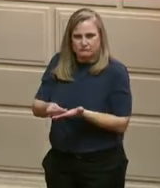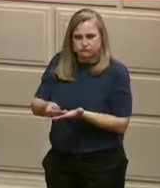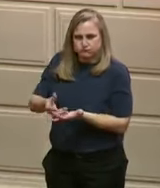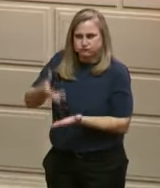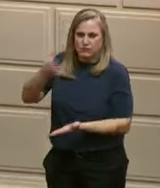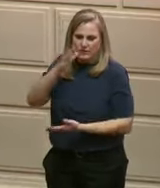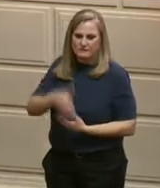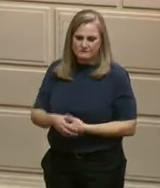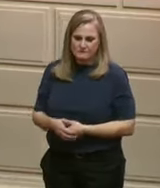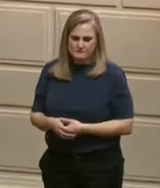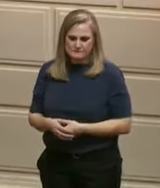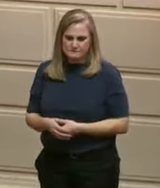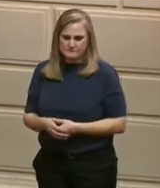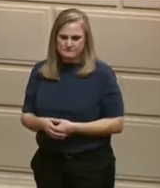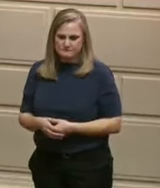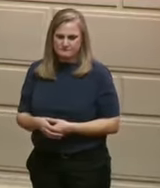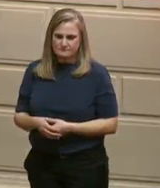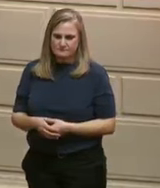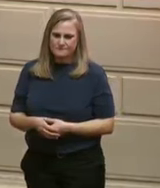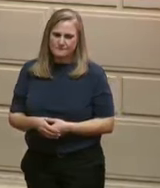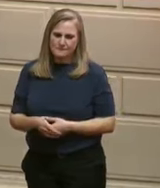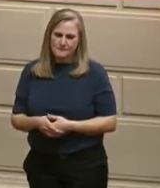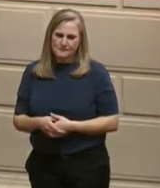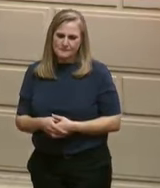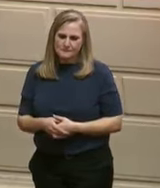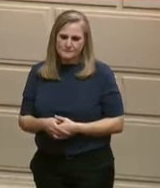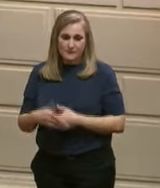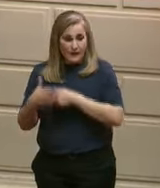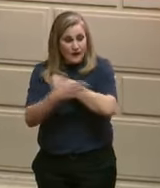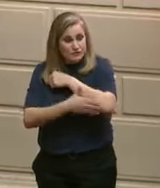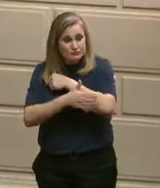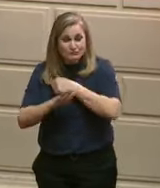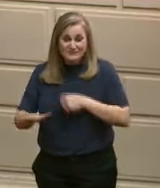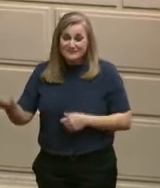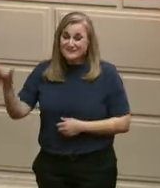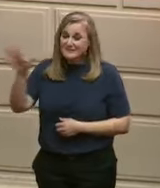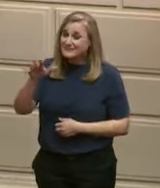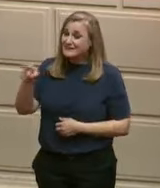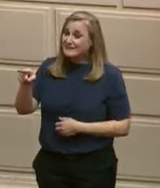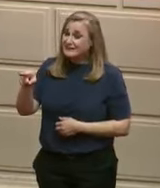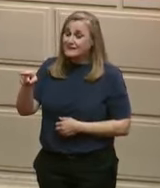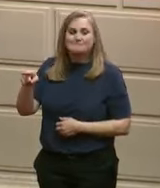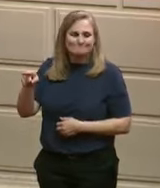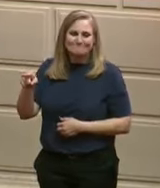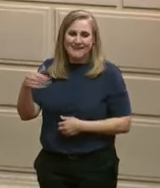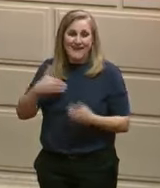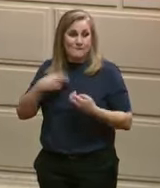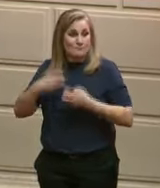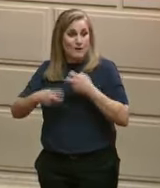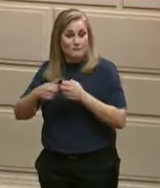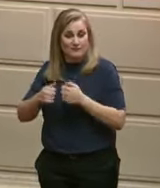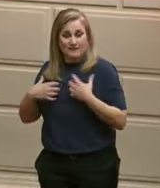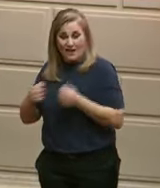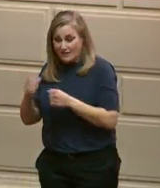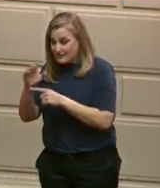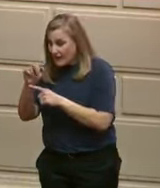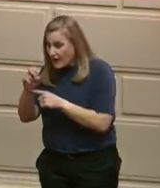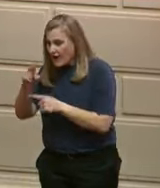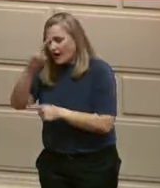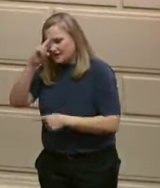the country are dealing with issues in their health care systems. Hospitals are facing financial difficulties,